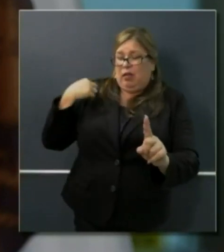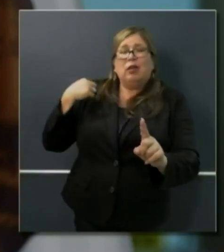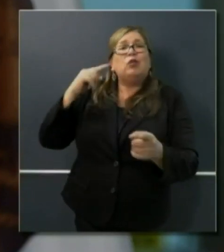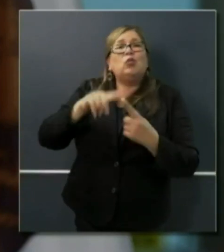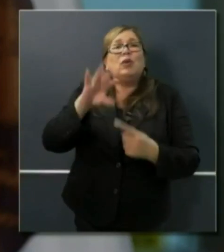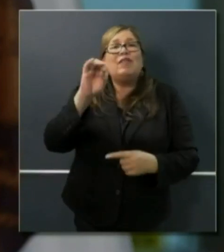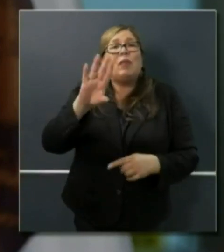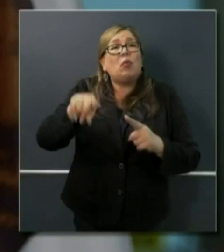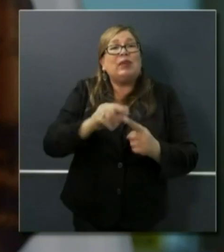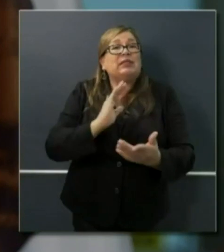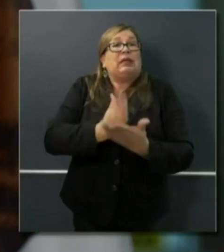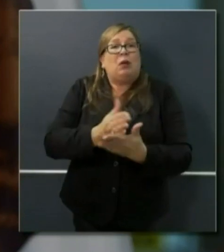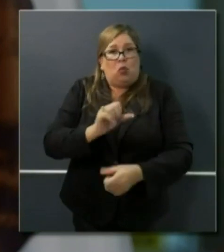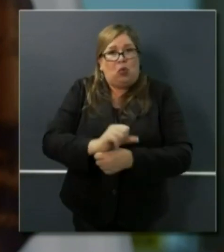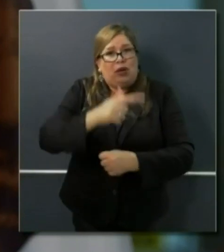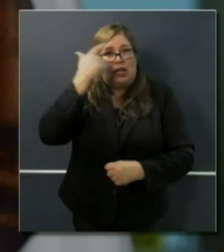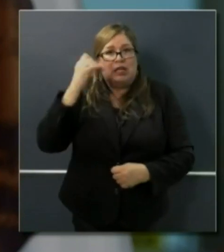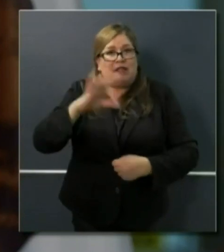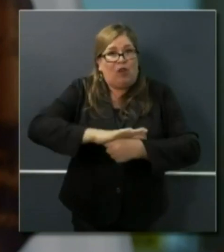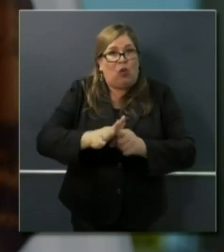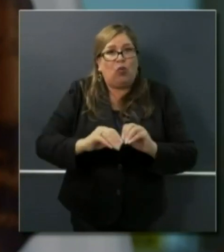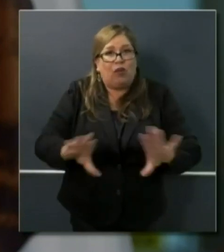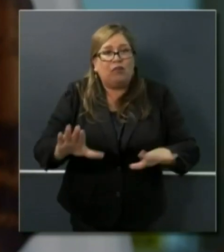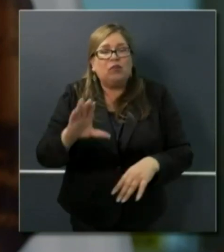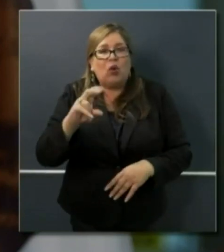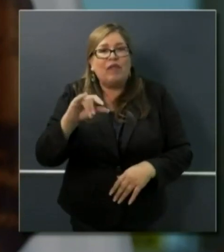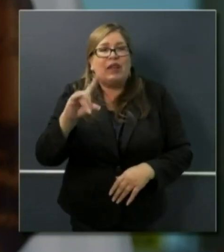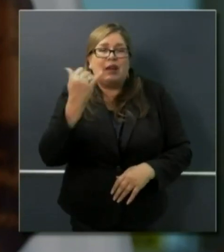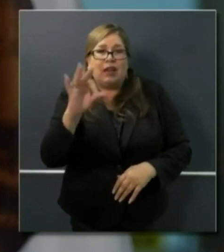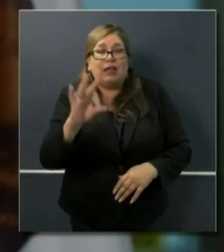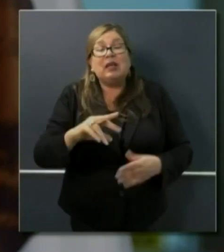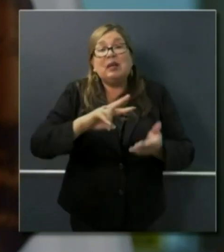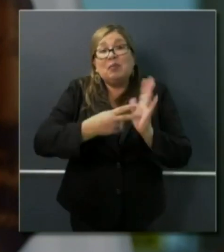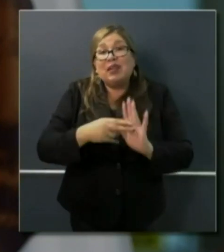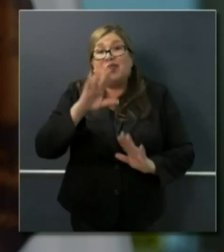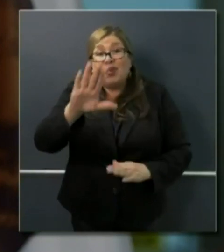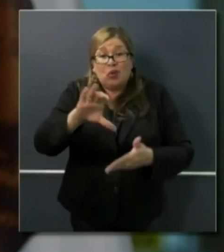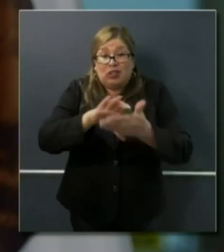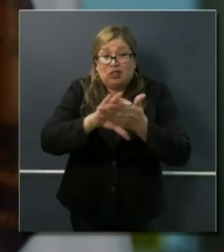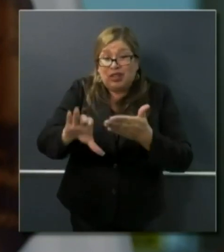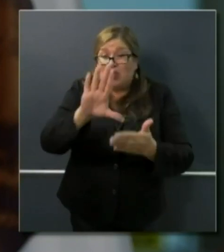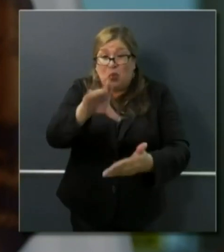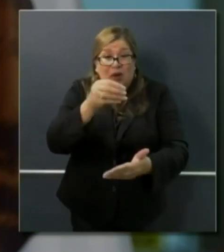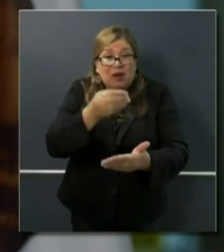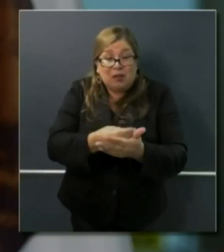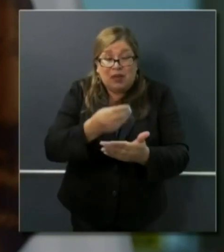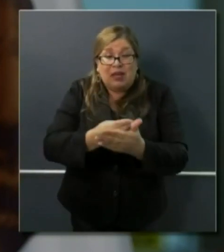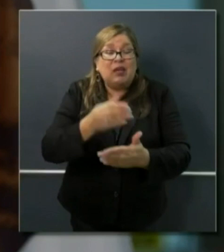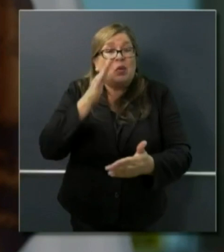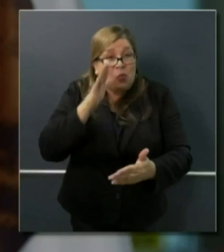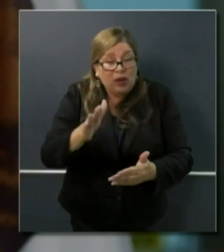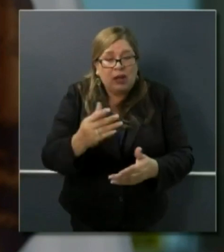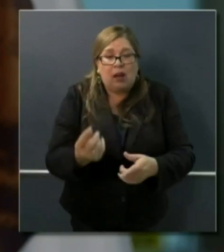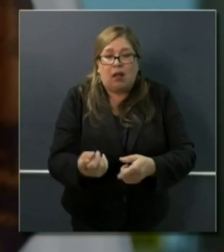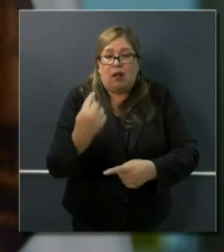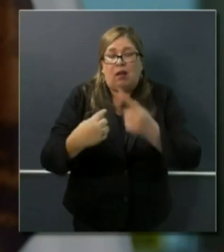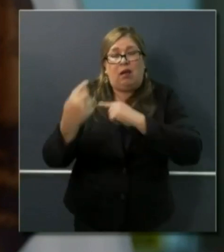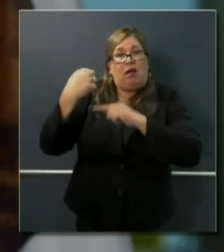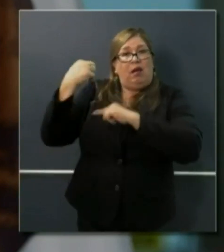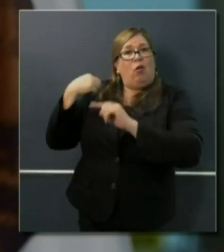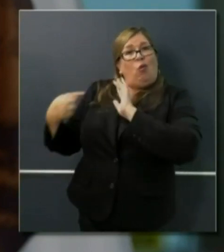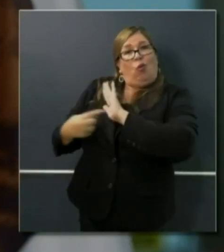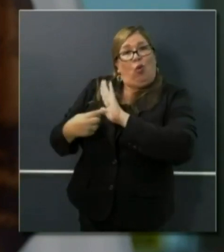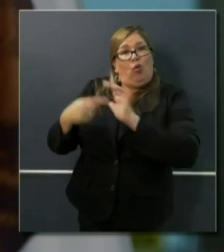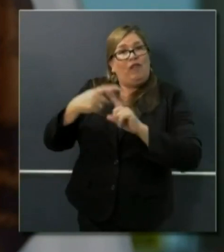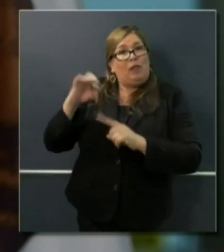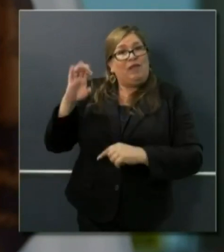week of February. So the checks, the payments that you receive, the benefits will go all the way back to that first week of February